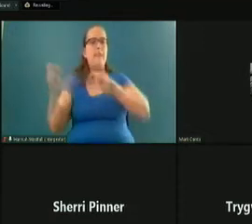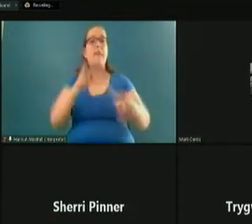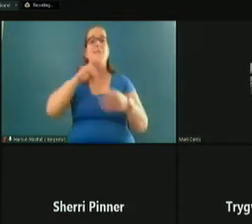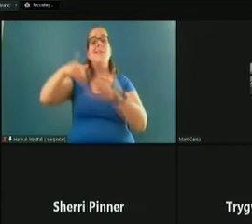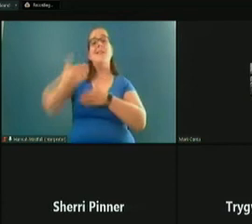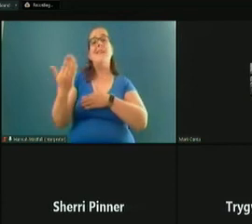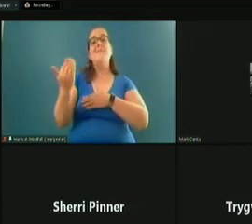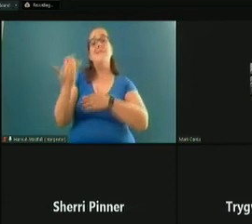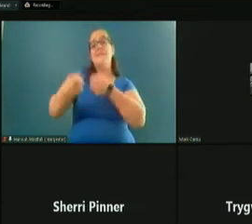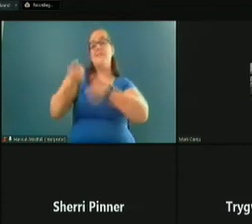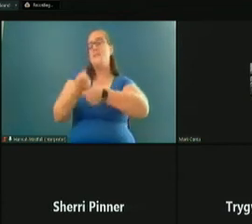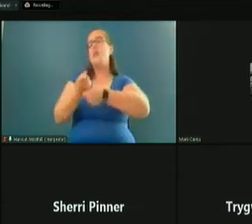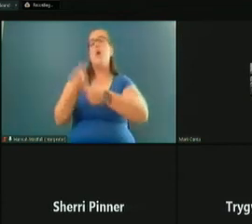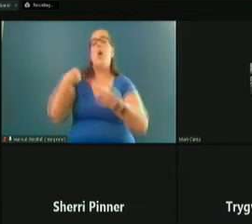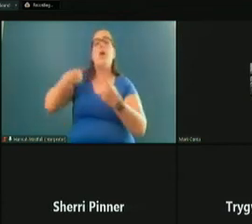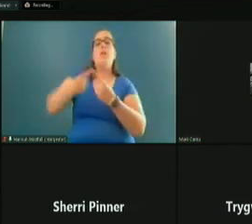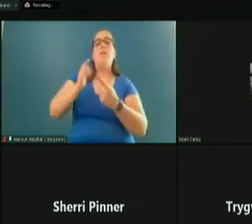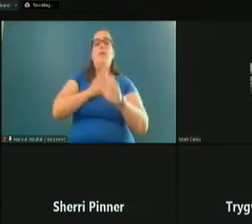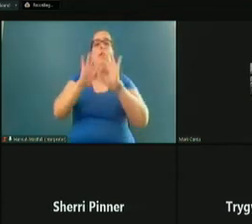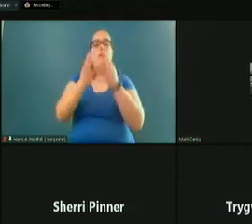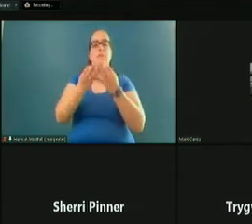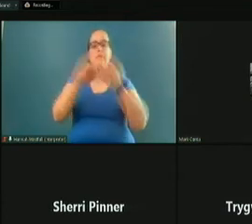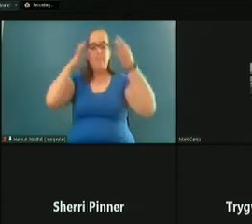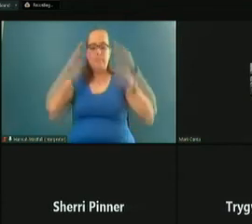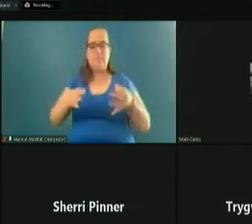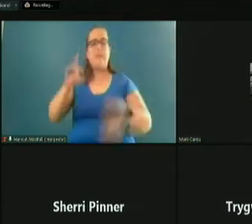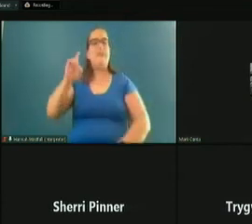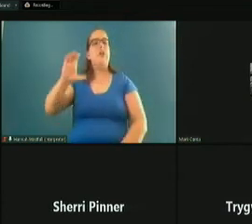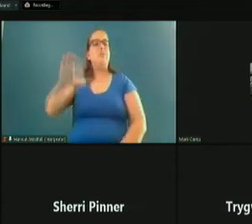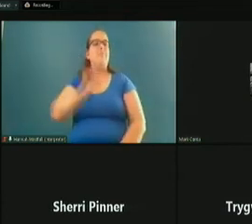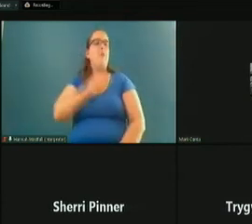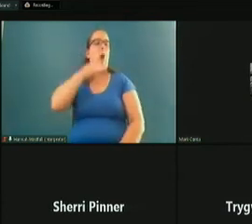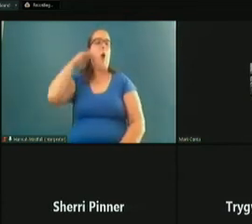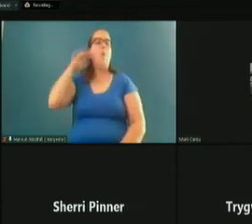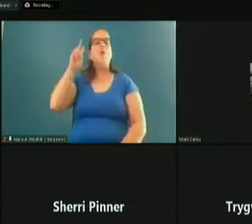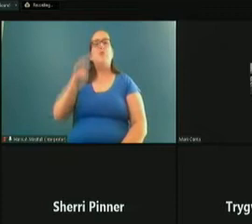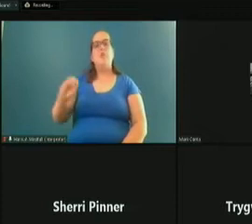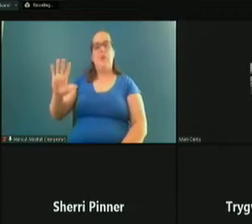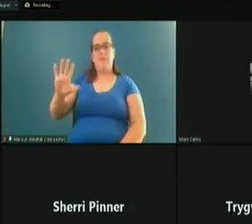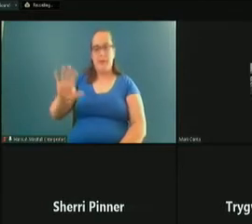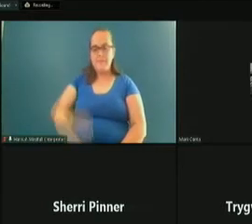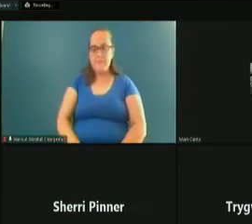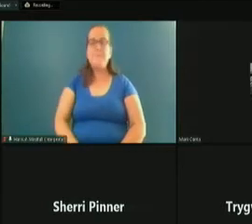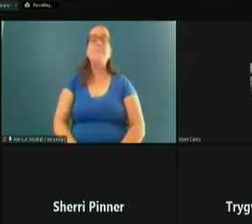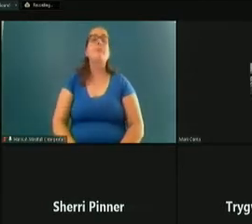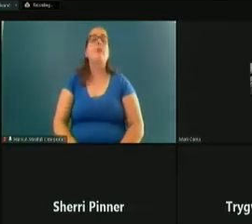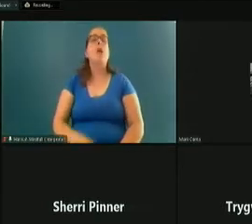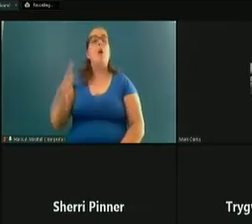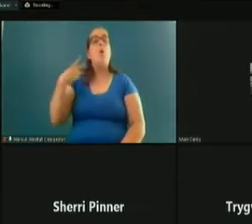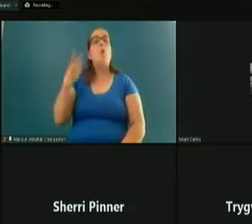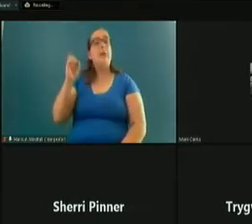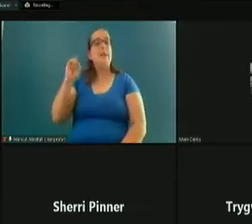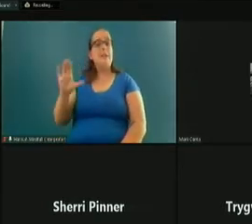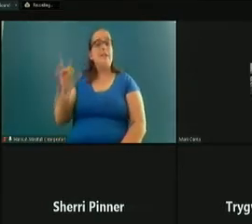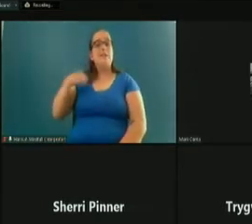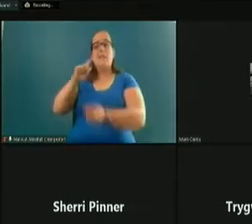years until our family made Deschutes County our home in 2005. In Washington, D.C., I